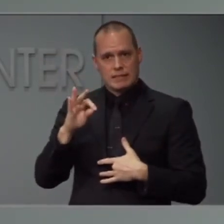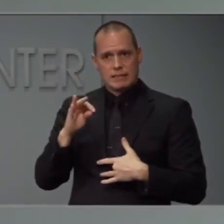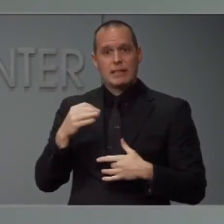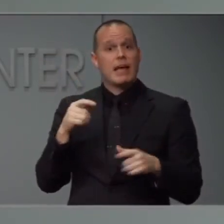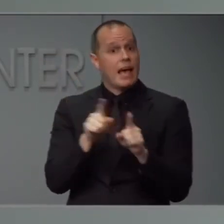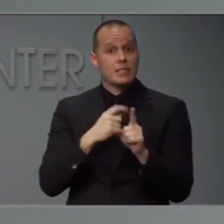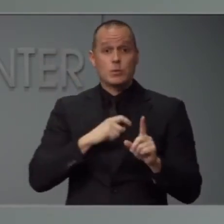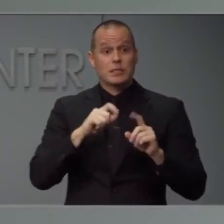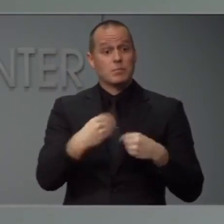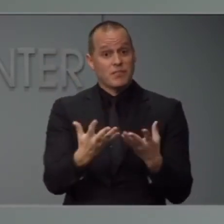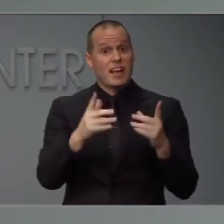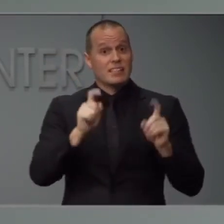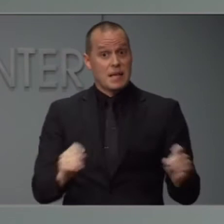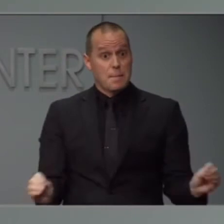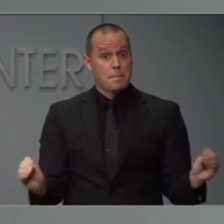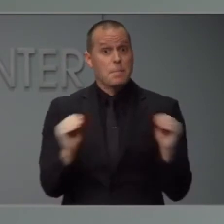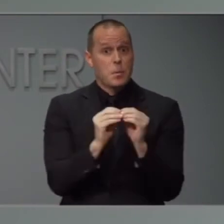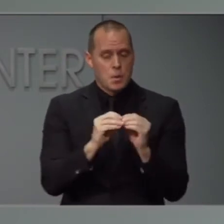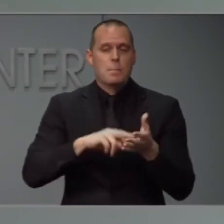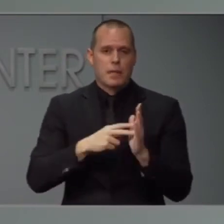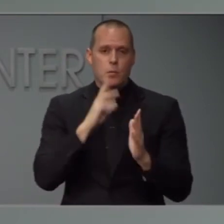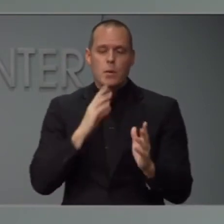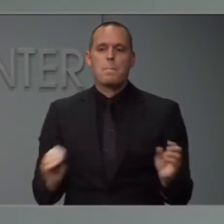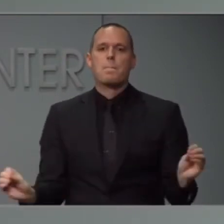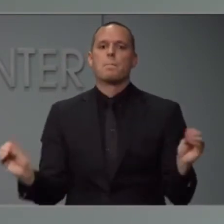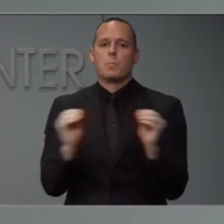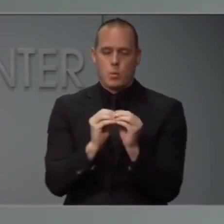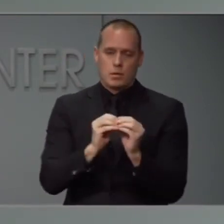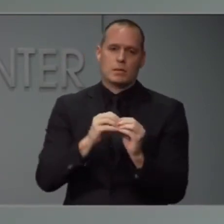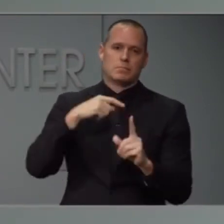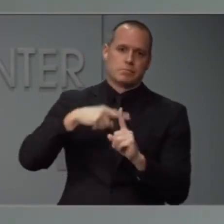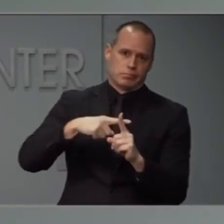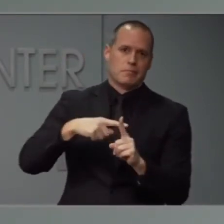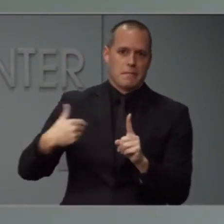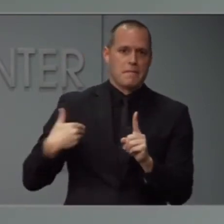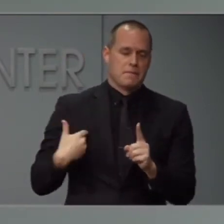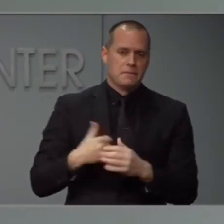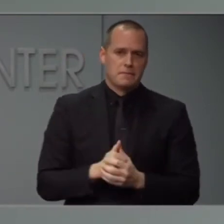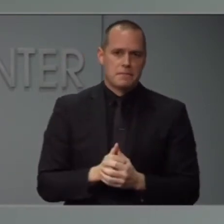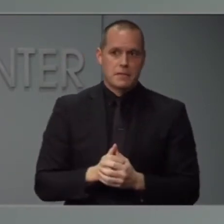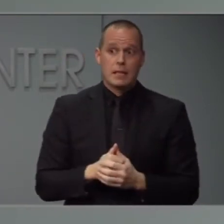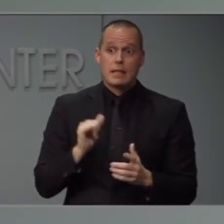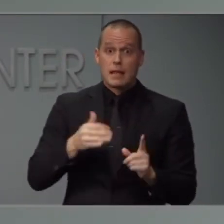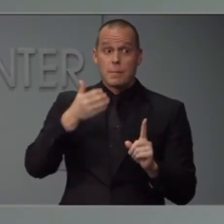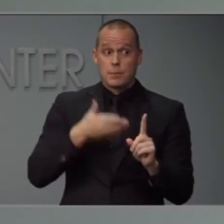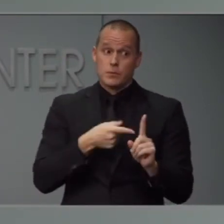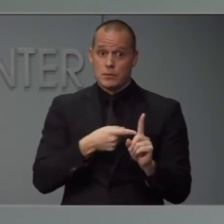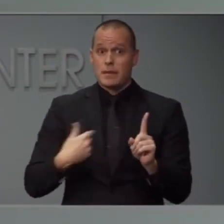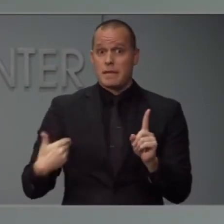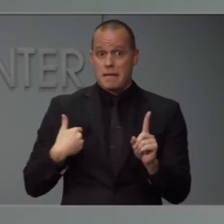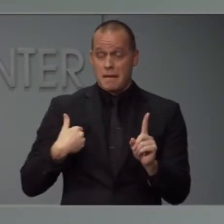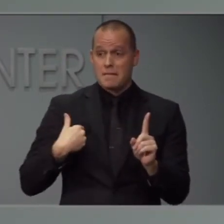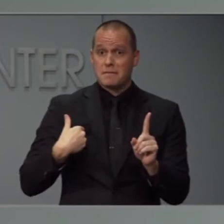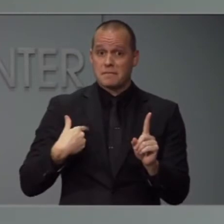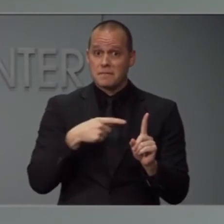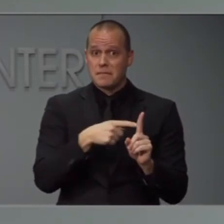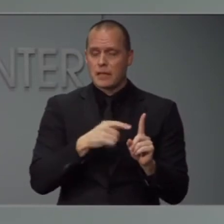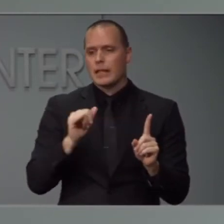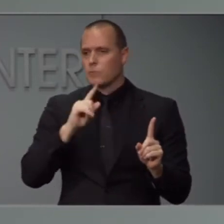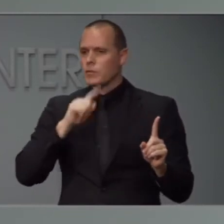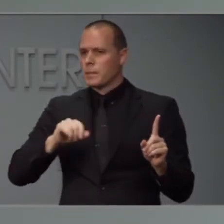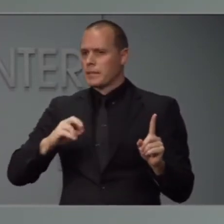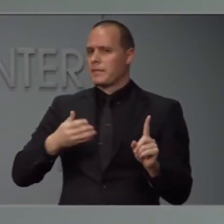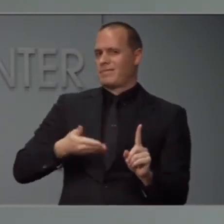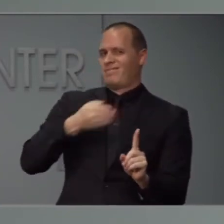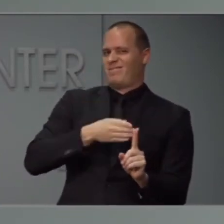more. But what we are finding is a different kind of someone who is positive, as I mentioned in response to the last question,